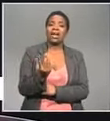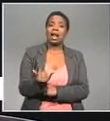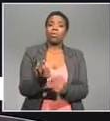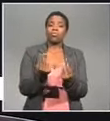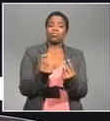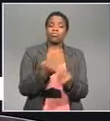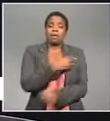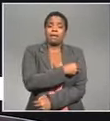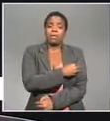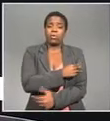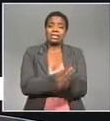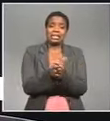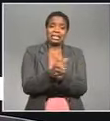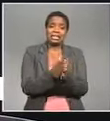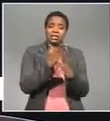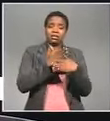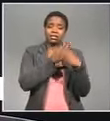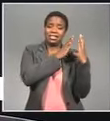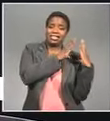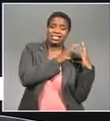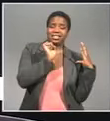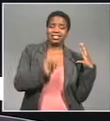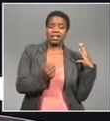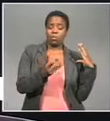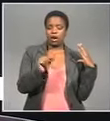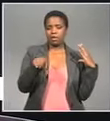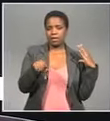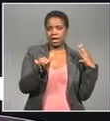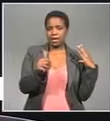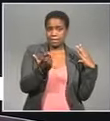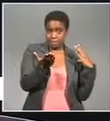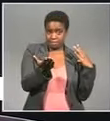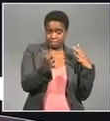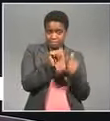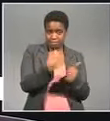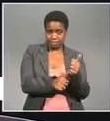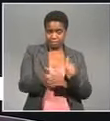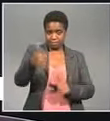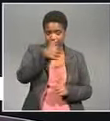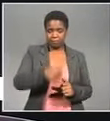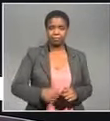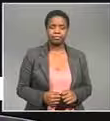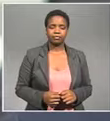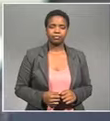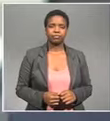starts tomorrow Here's Govan Whittles on today's testimony from Deputy NPA Head Willy Hofmeyer